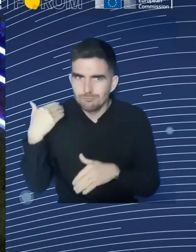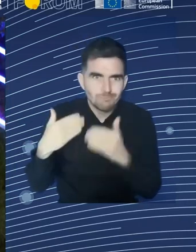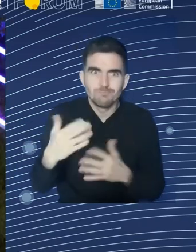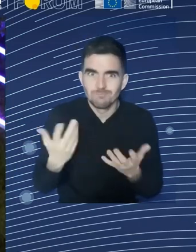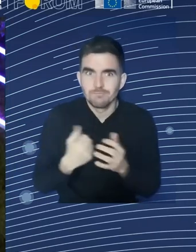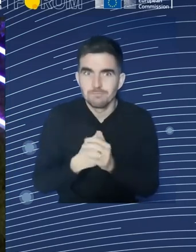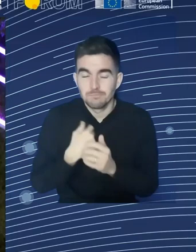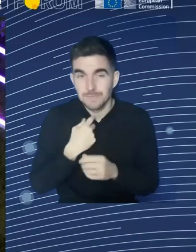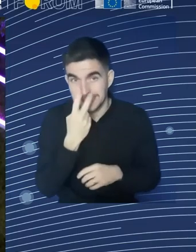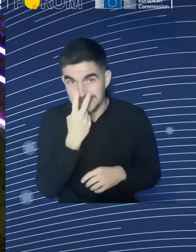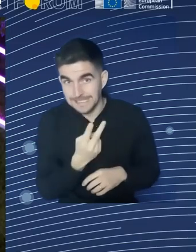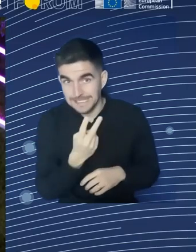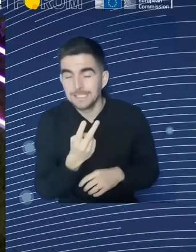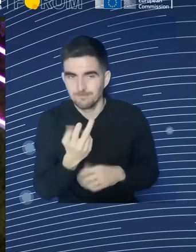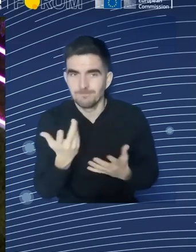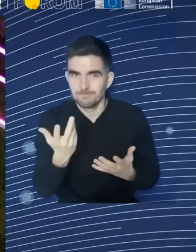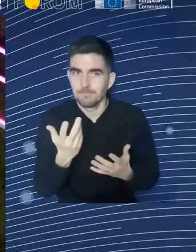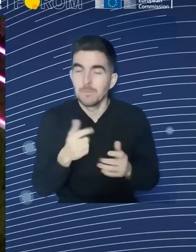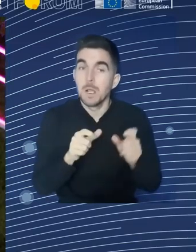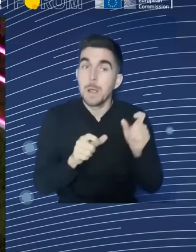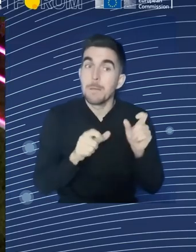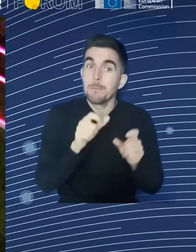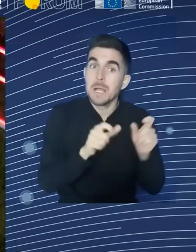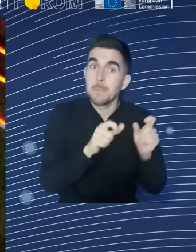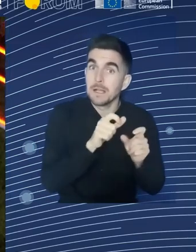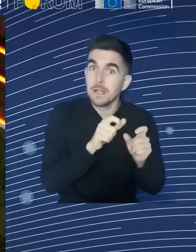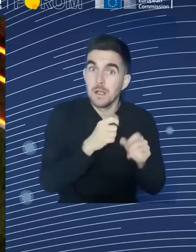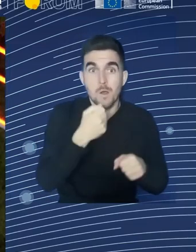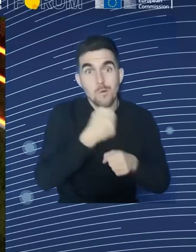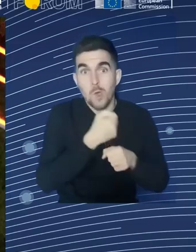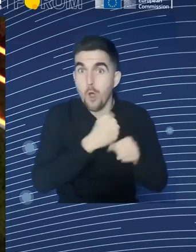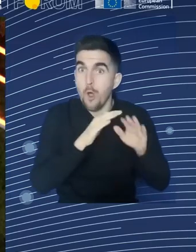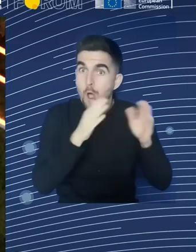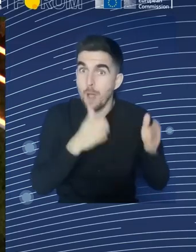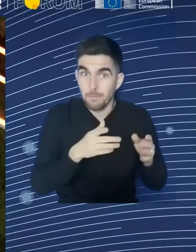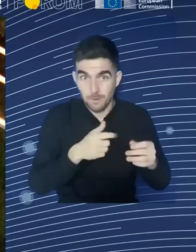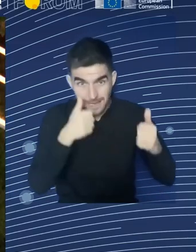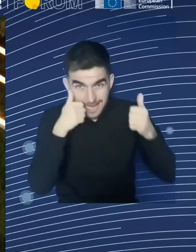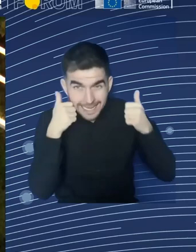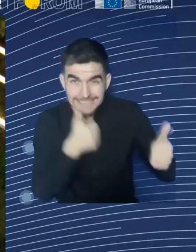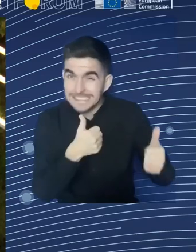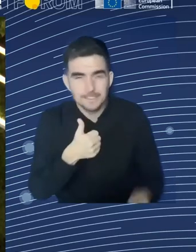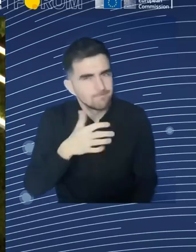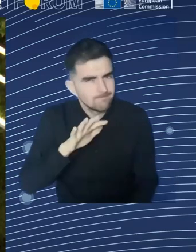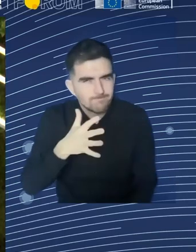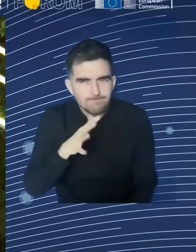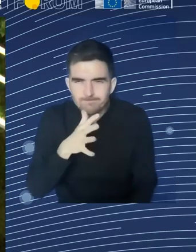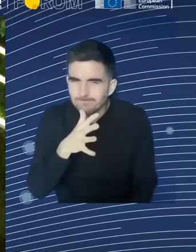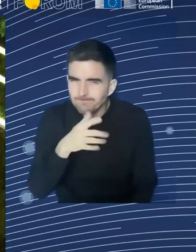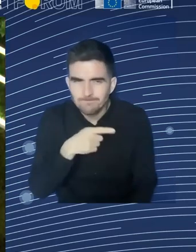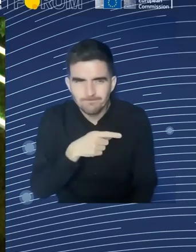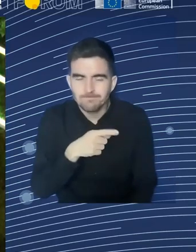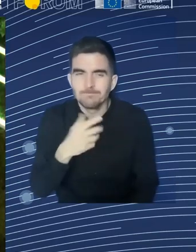site because, I mean, people are more focused at work. They don't have any kind of, you know, disturbances that you are probably very